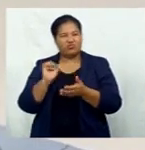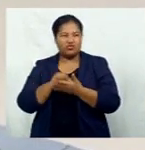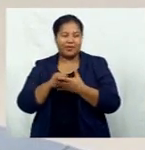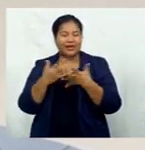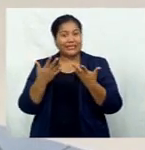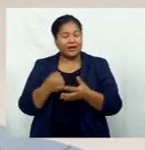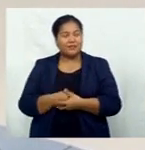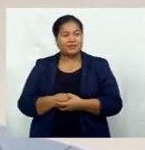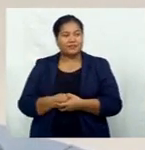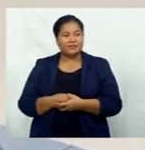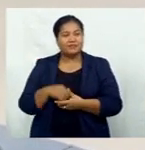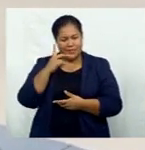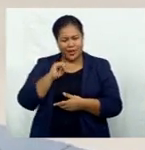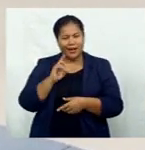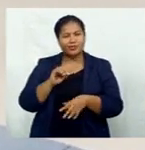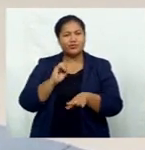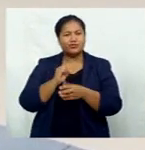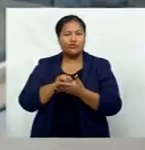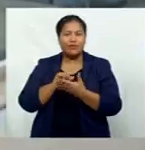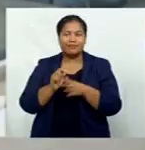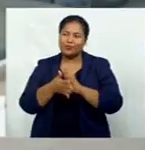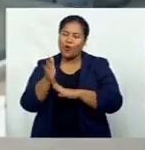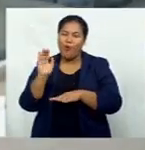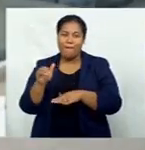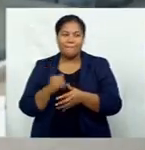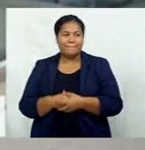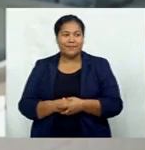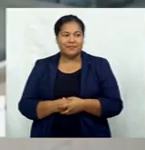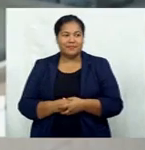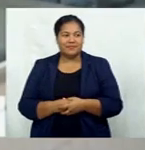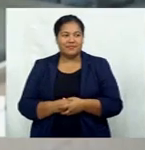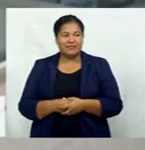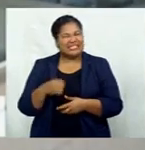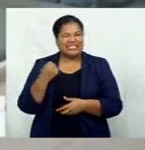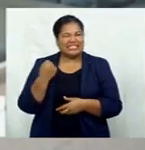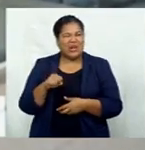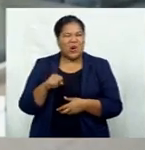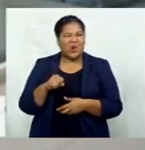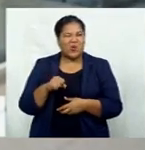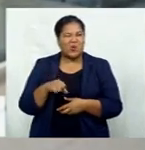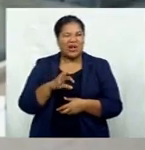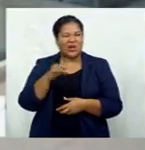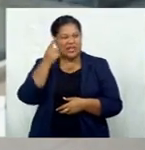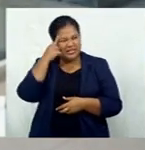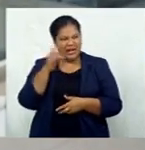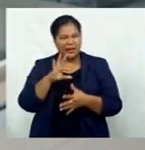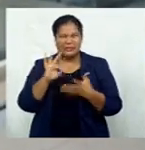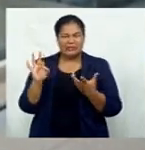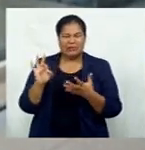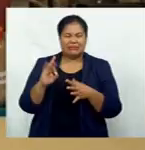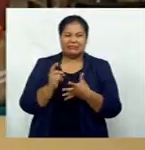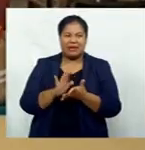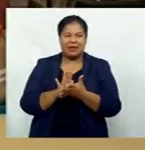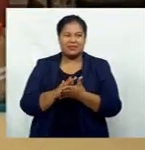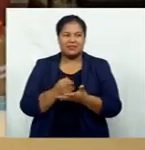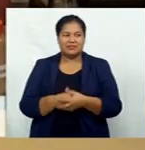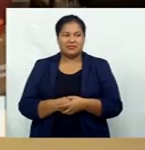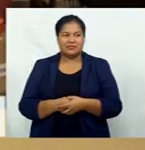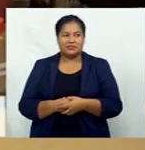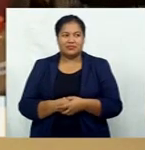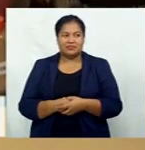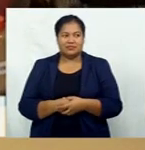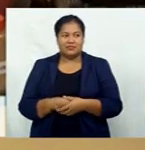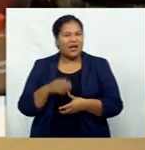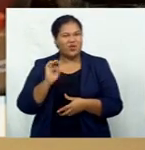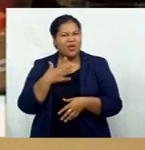Now we can be shopping and then go home on time. No, I don't think so because it's really frustrating. I don't have to